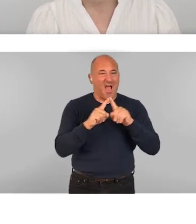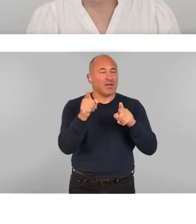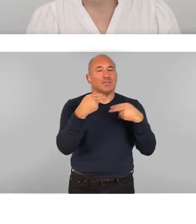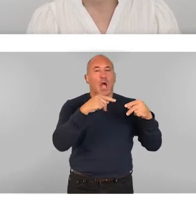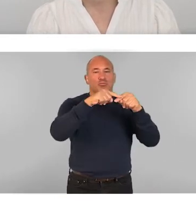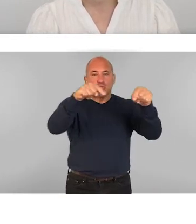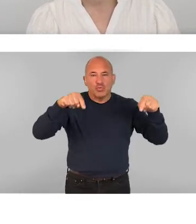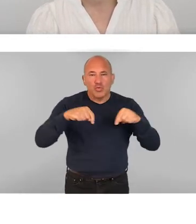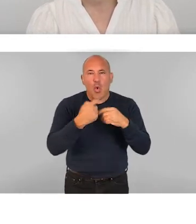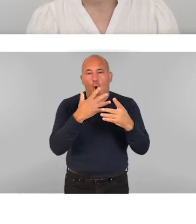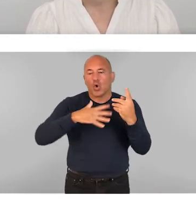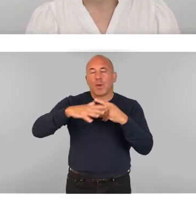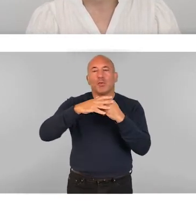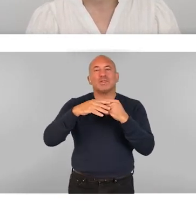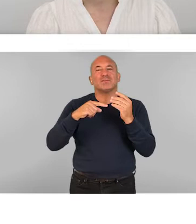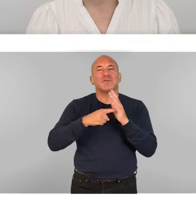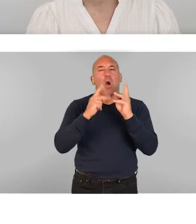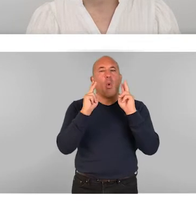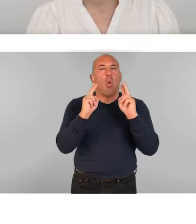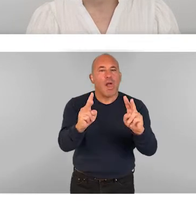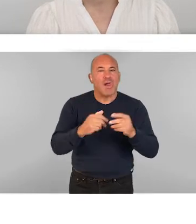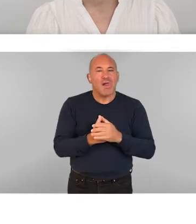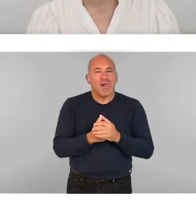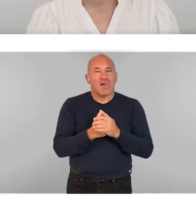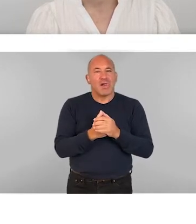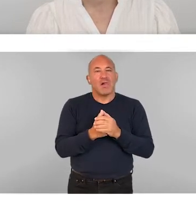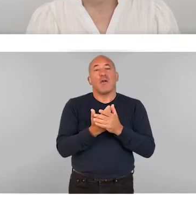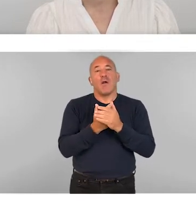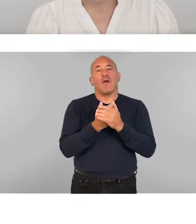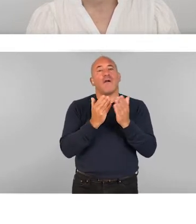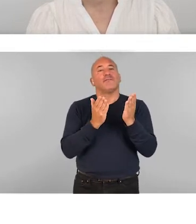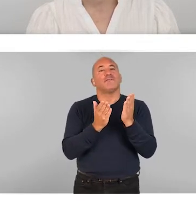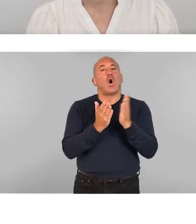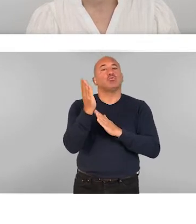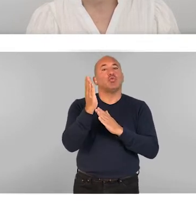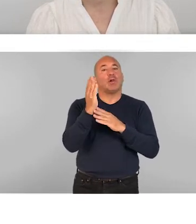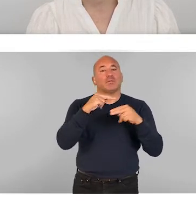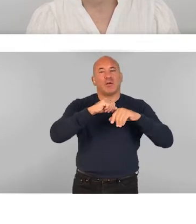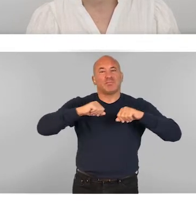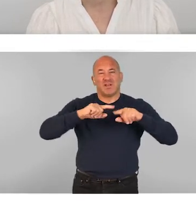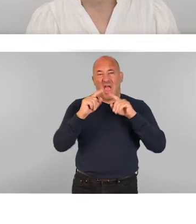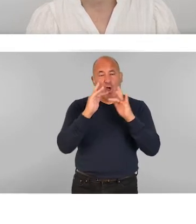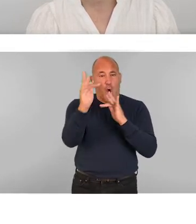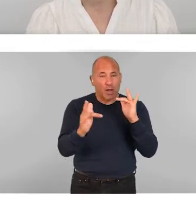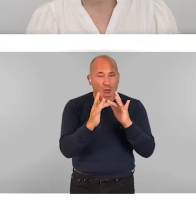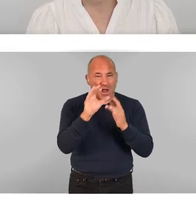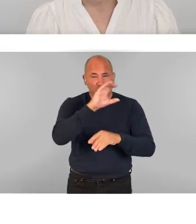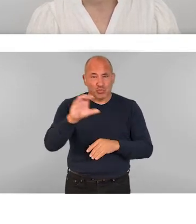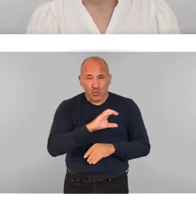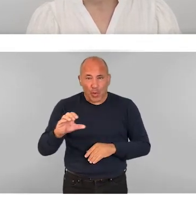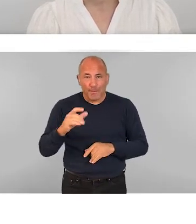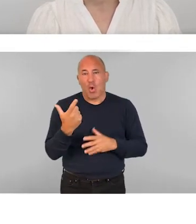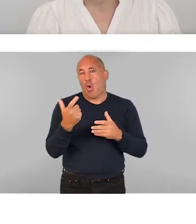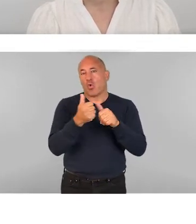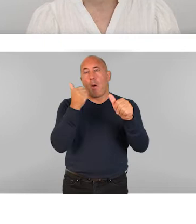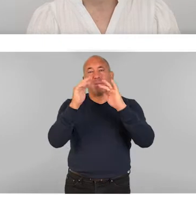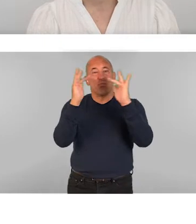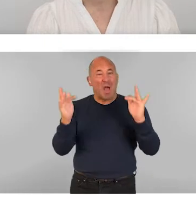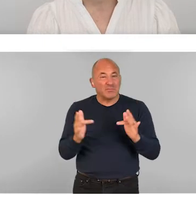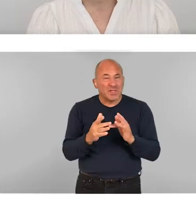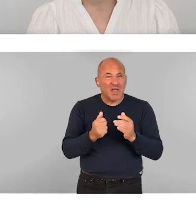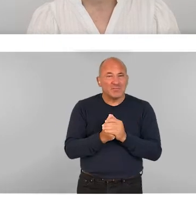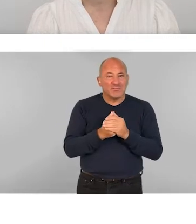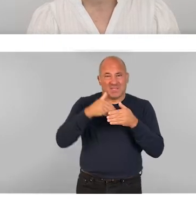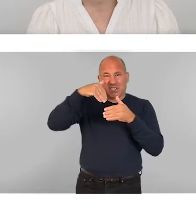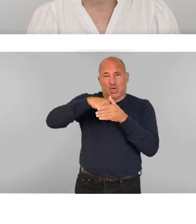or a community town hall. The virtual dance space, for instance, an online Zoom class or a company website. The internal dance